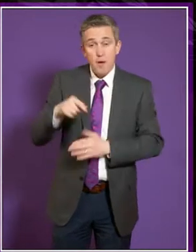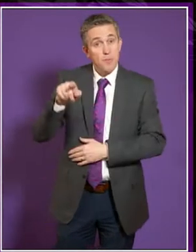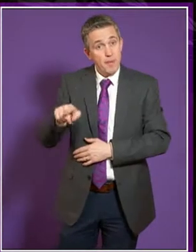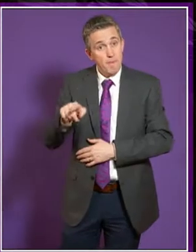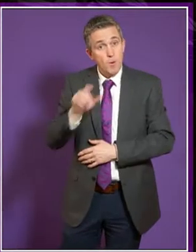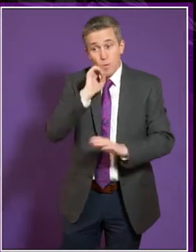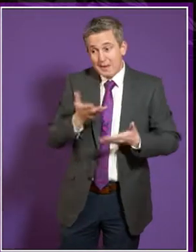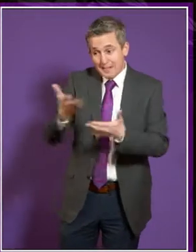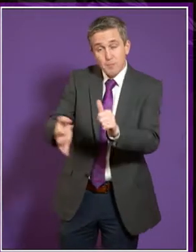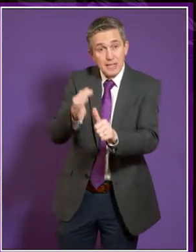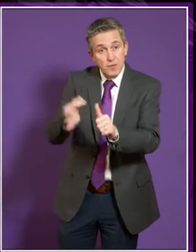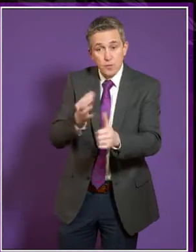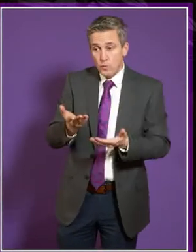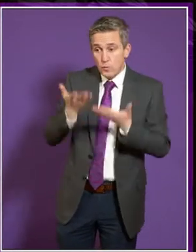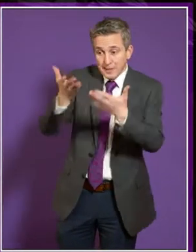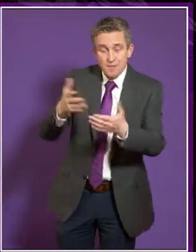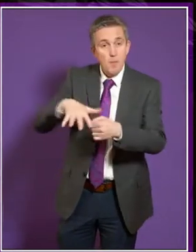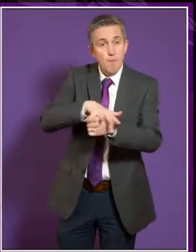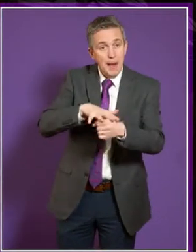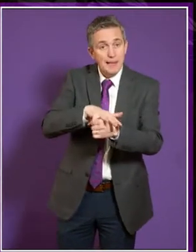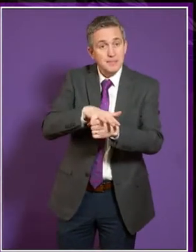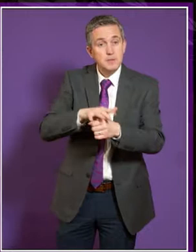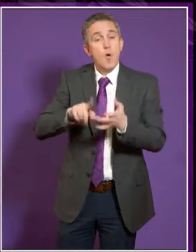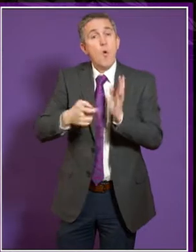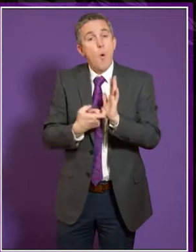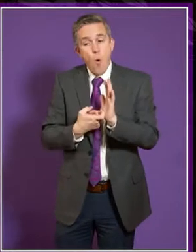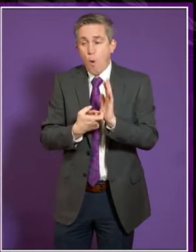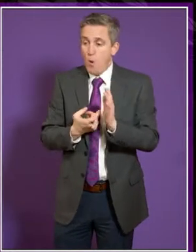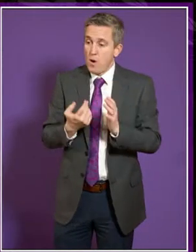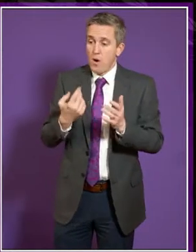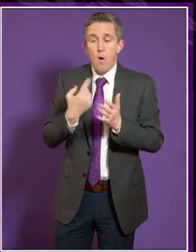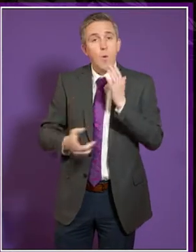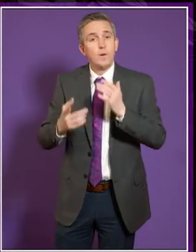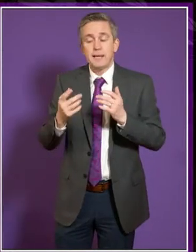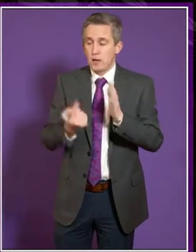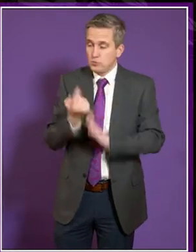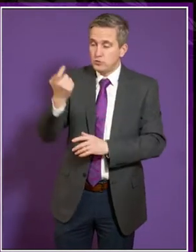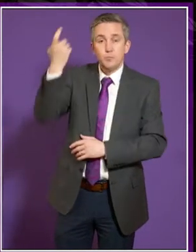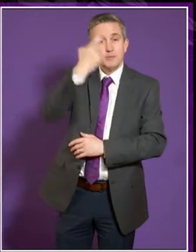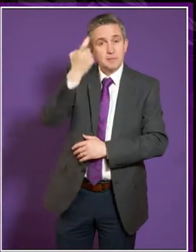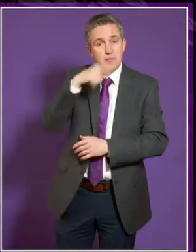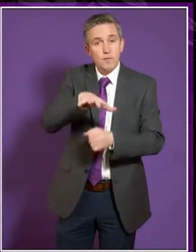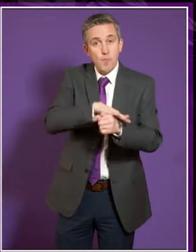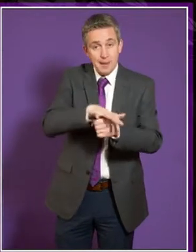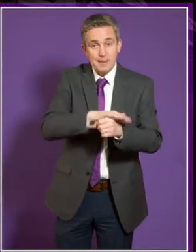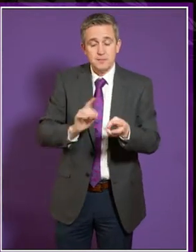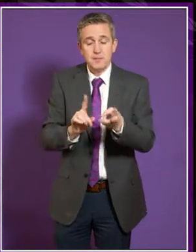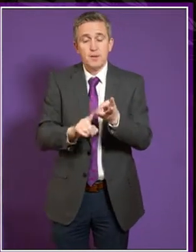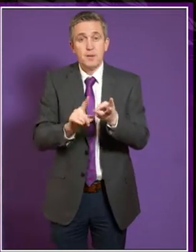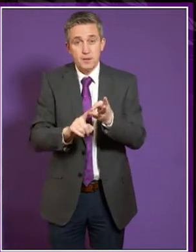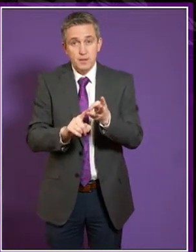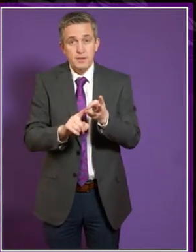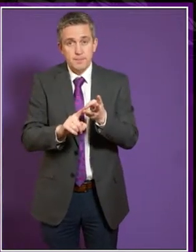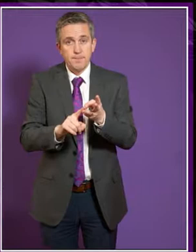guaranteed them interview? Has it simply guaranteed them some consideration? Often they don't really know. And my final point is that,